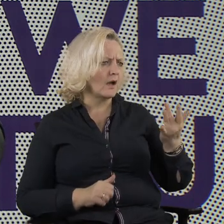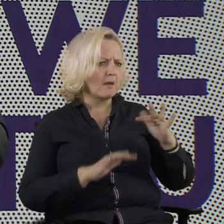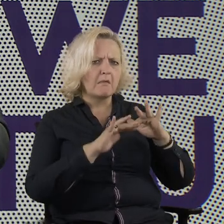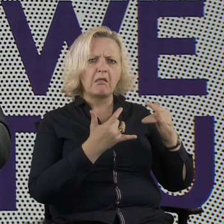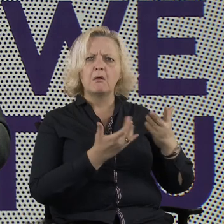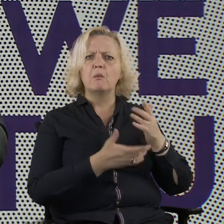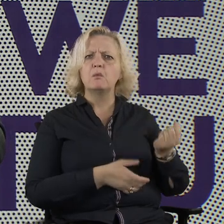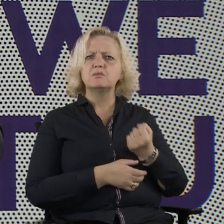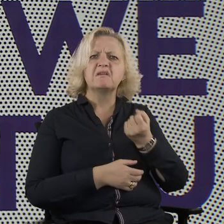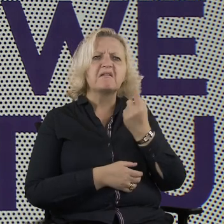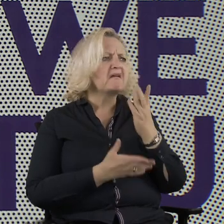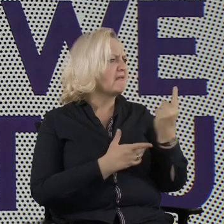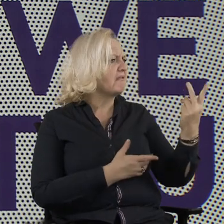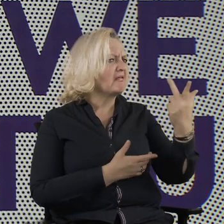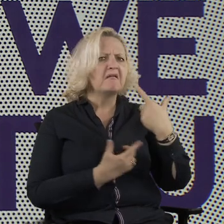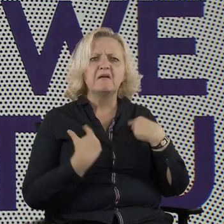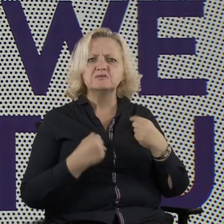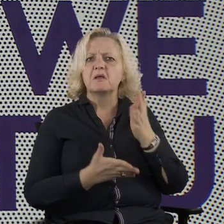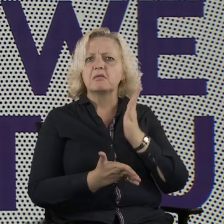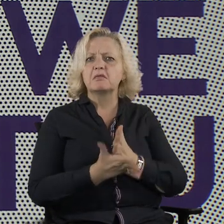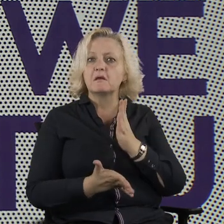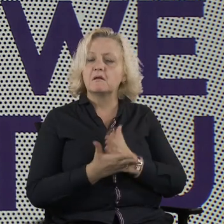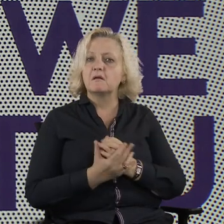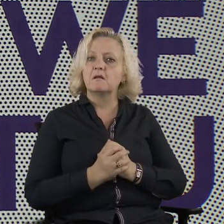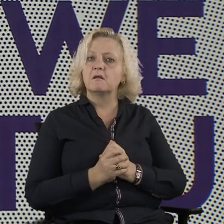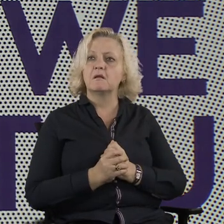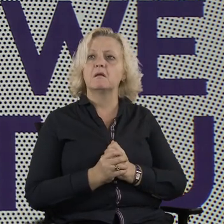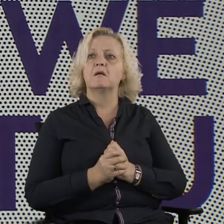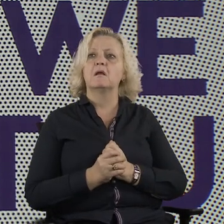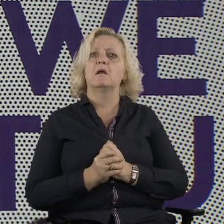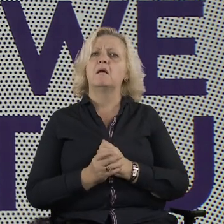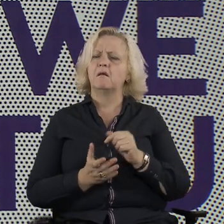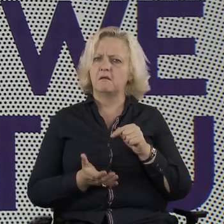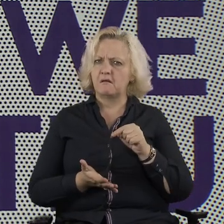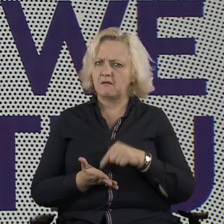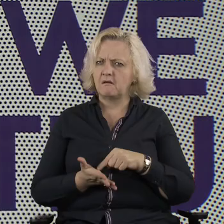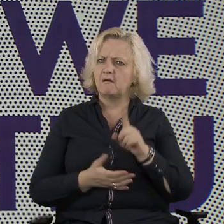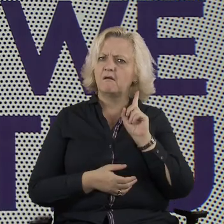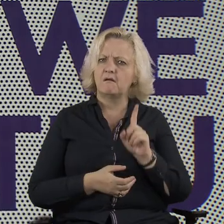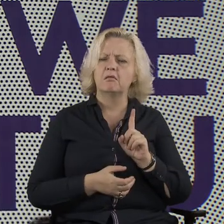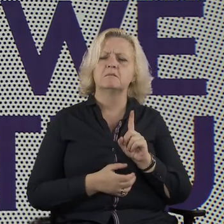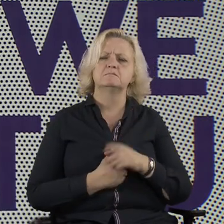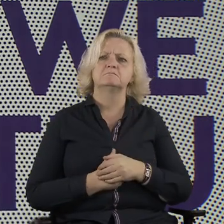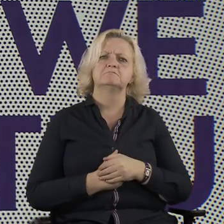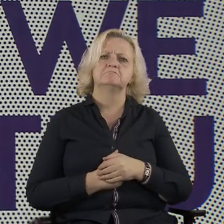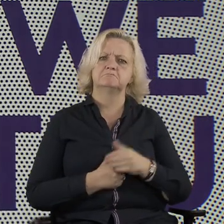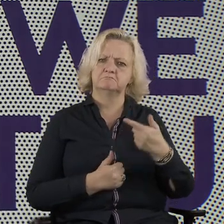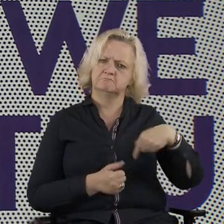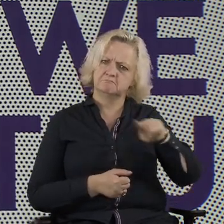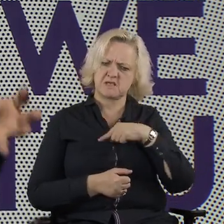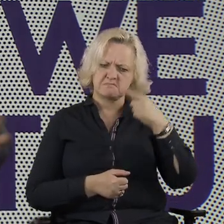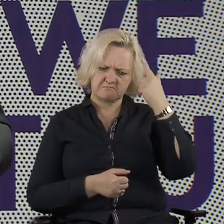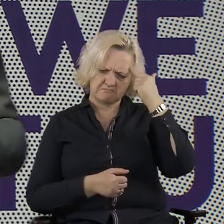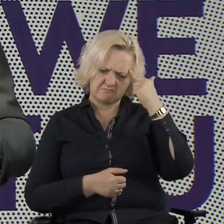.lt. However, those were not the numbers we were looking for. And sure, the mayor of Vilnius was really